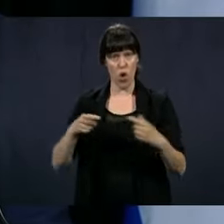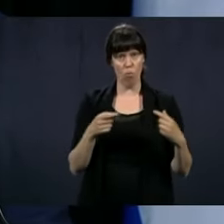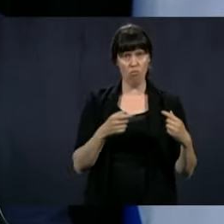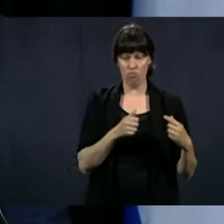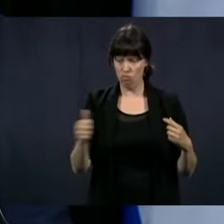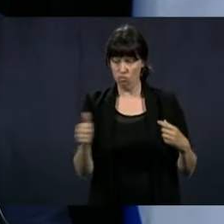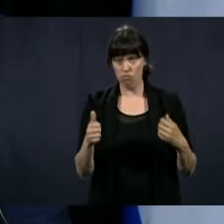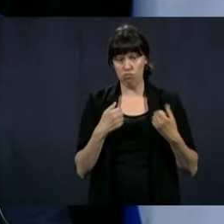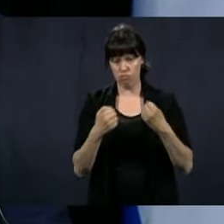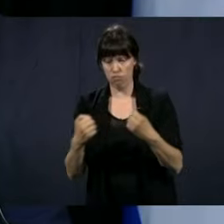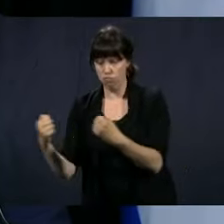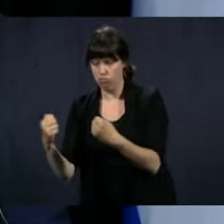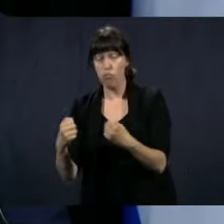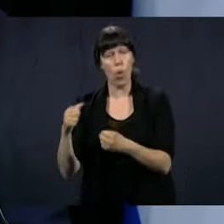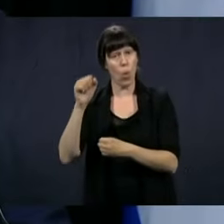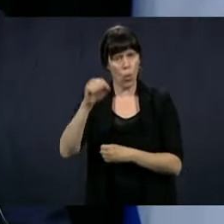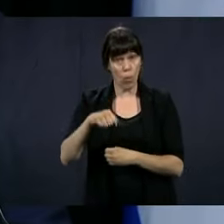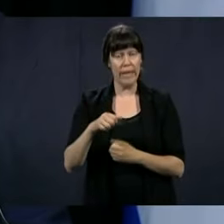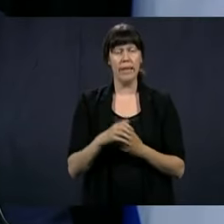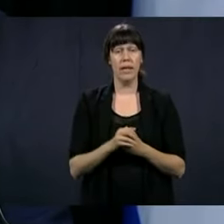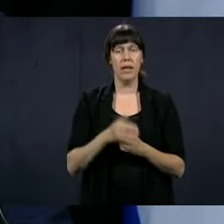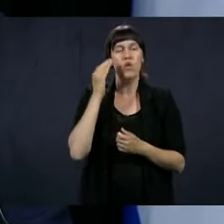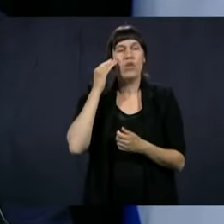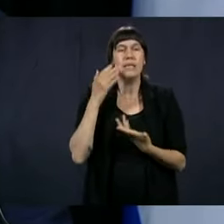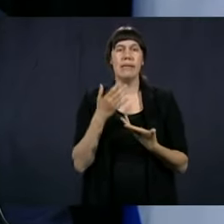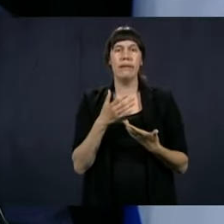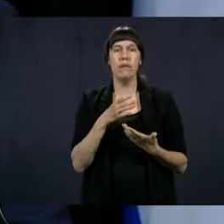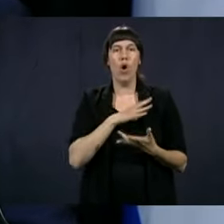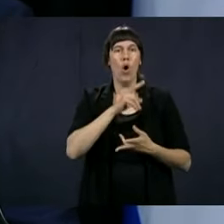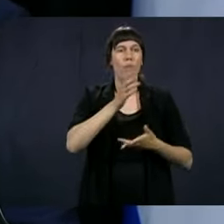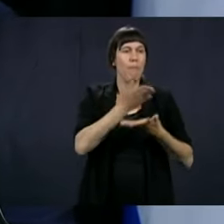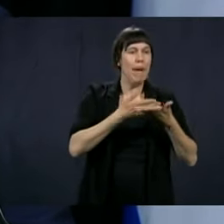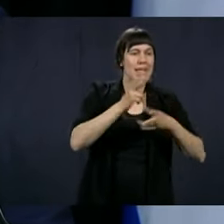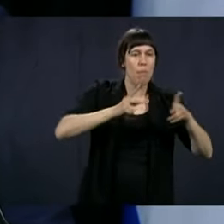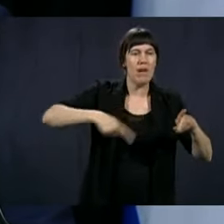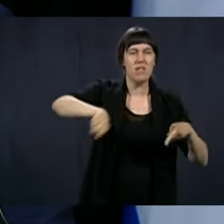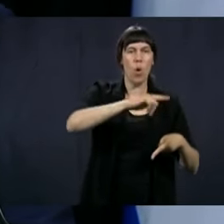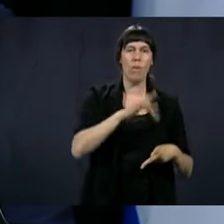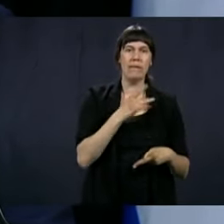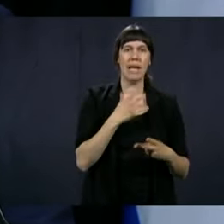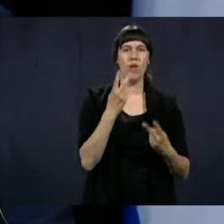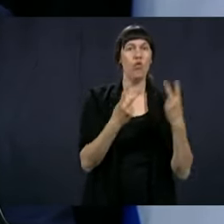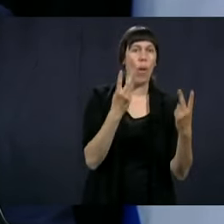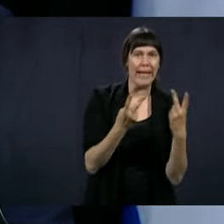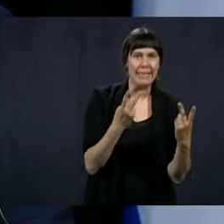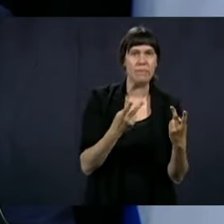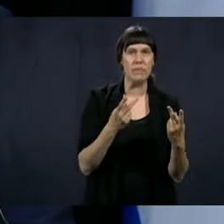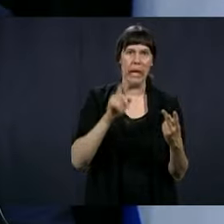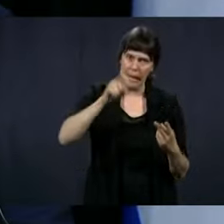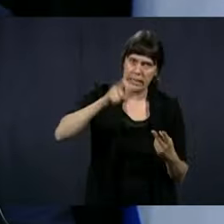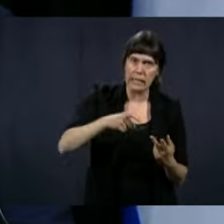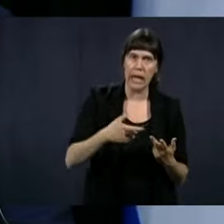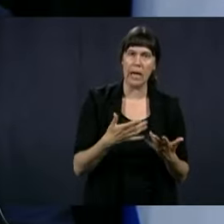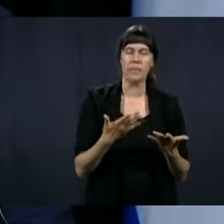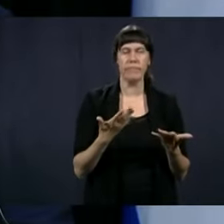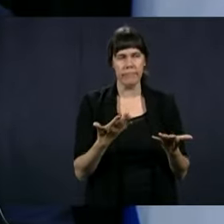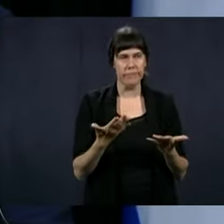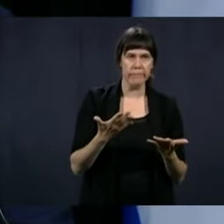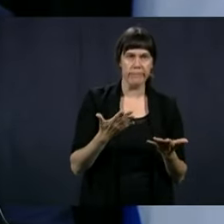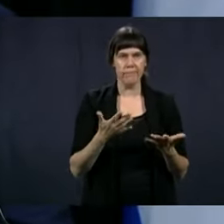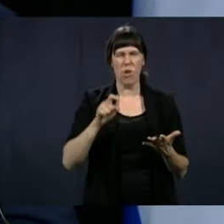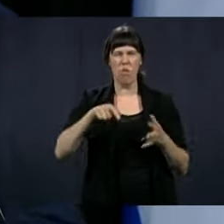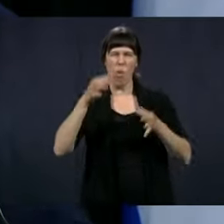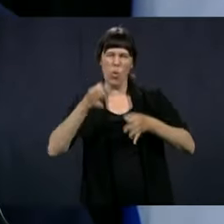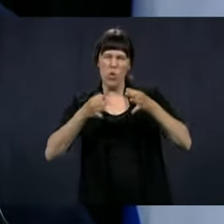go. We know that tourism can be, by some people, interpreted as being essential. There's like a dosage. As much as